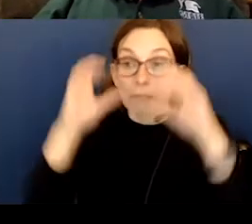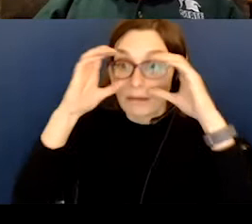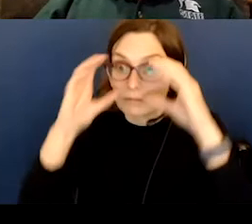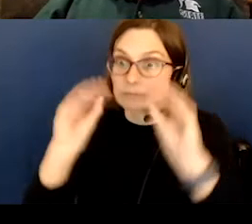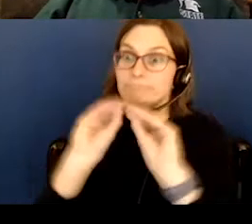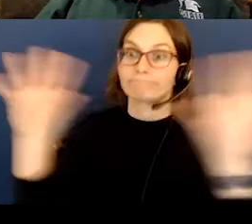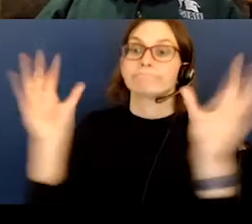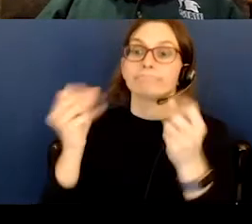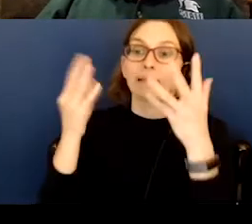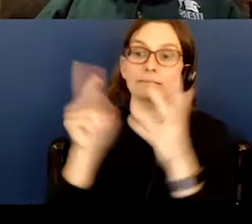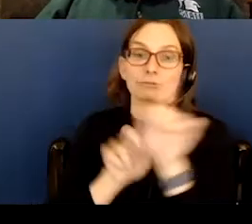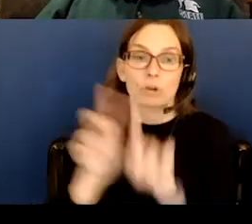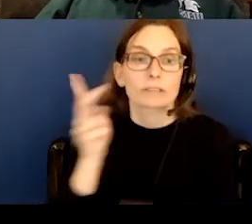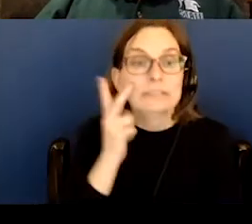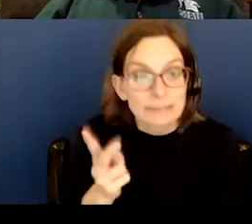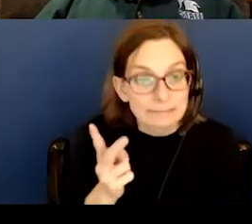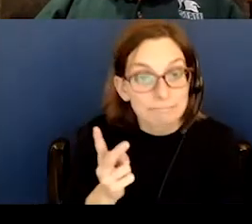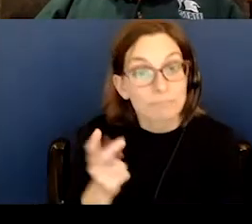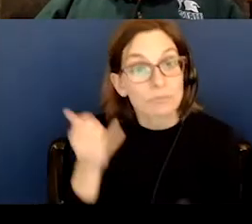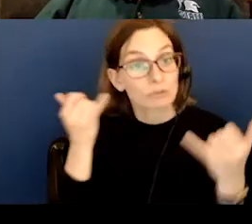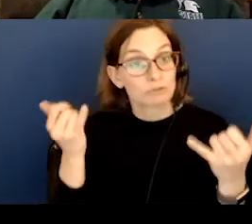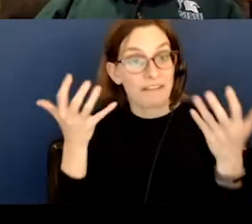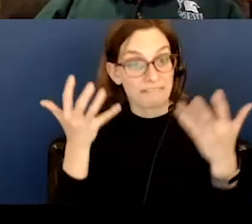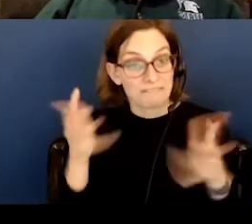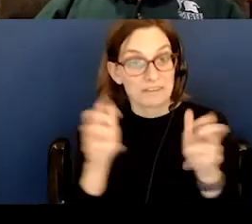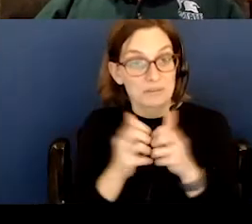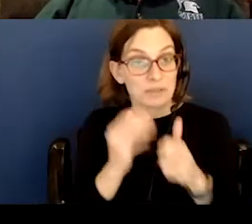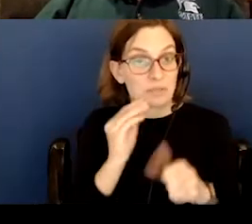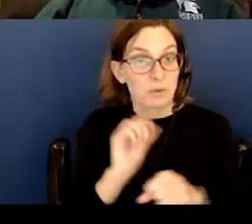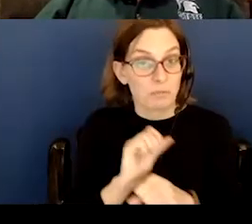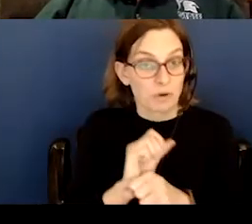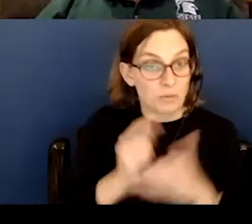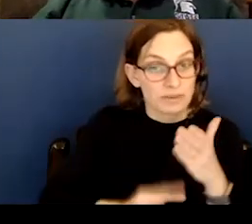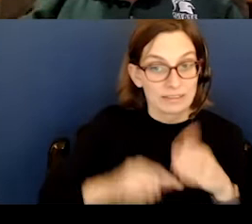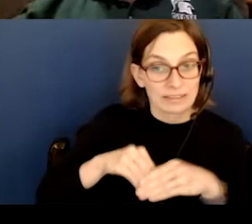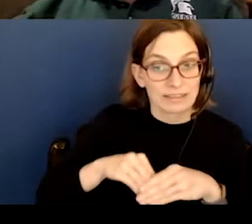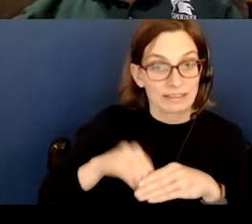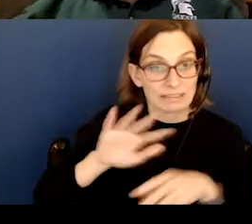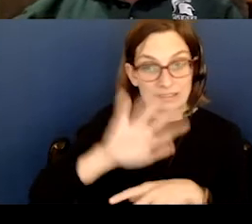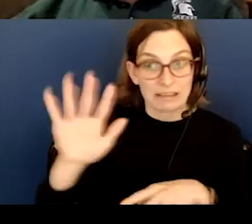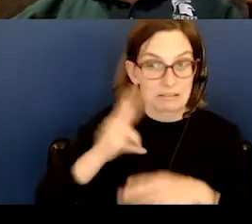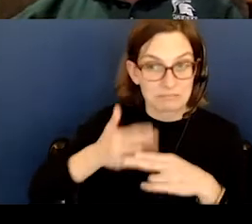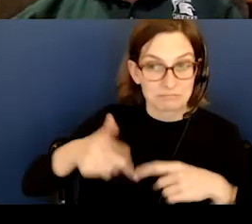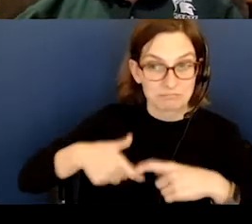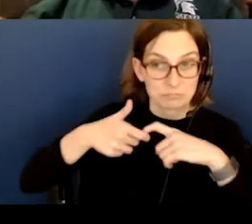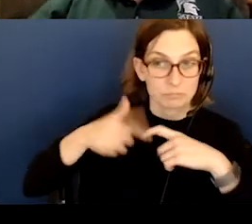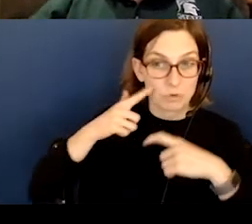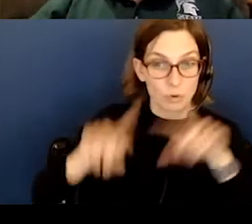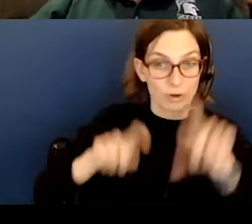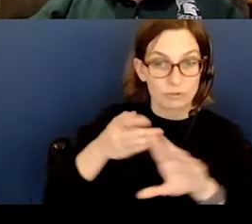I've finished up the homework and what's out in the sky. I'll stop briefly for questions before we continue.